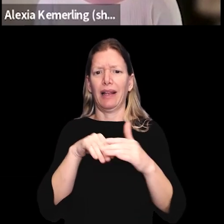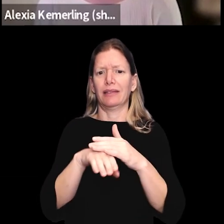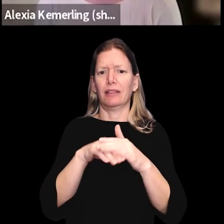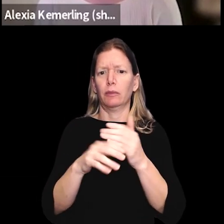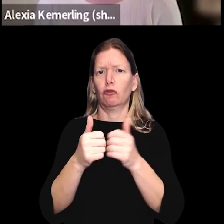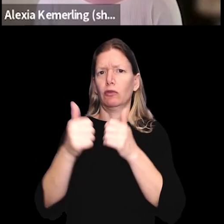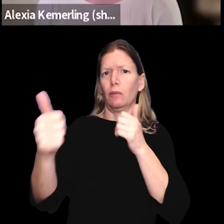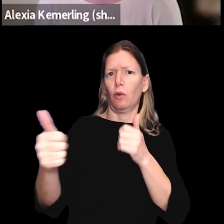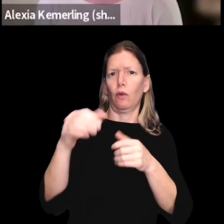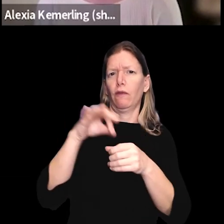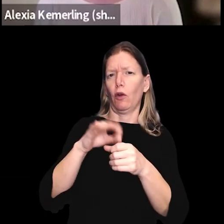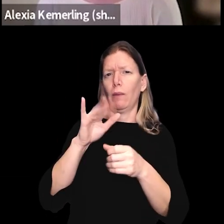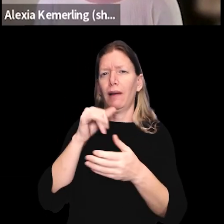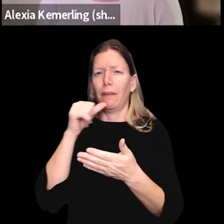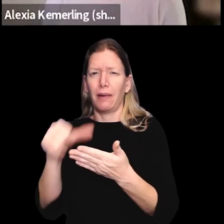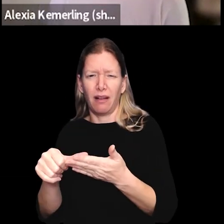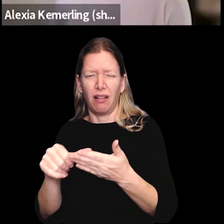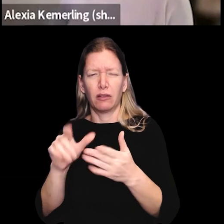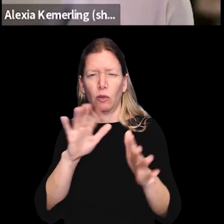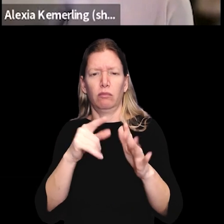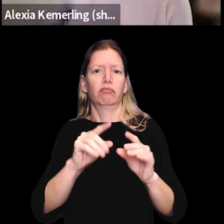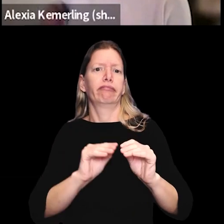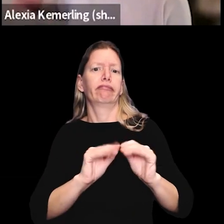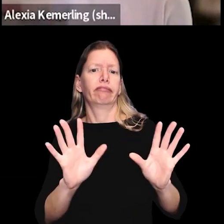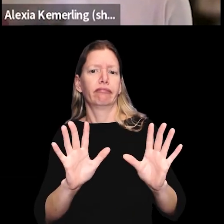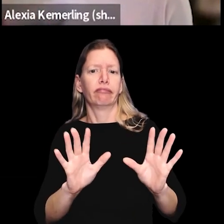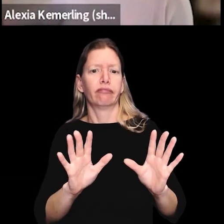about accessible remote vote by mail.